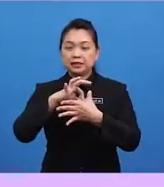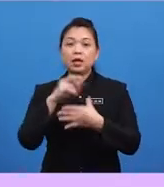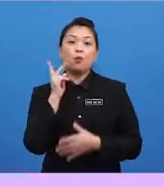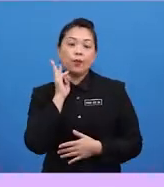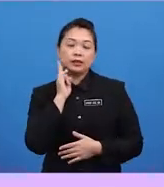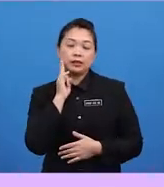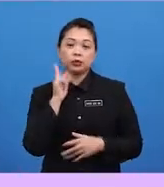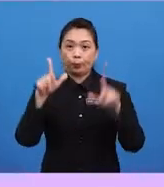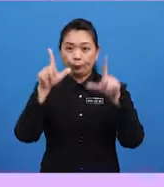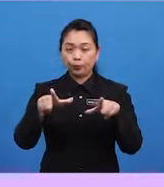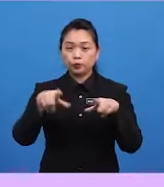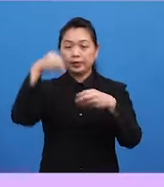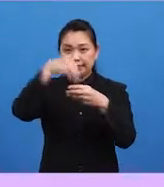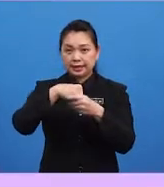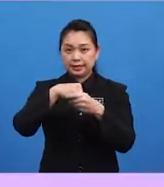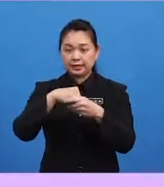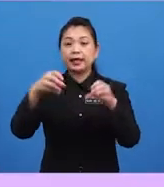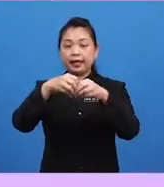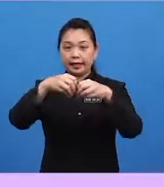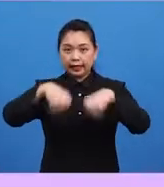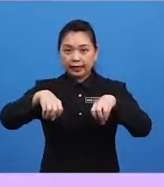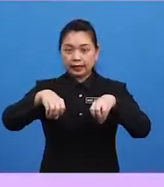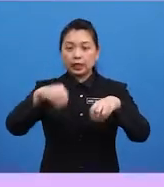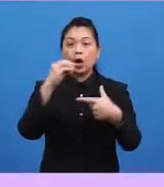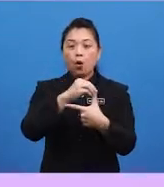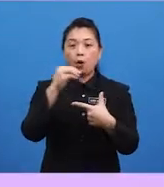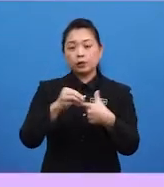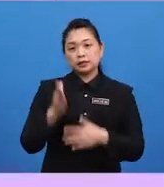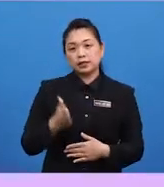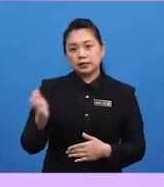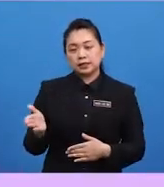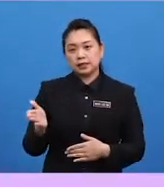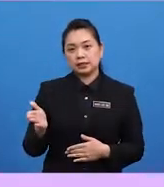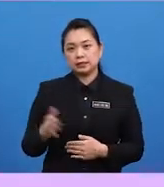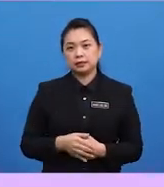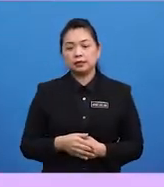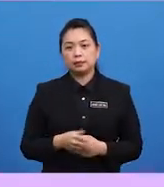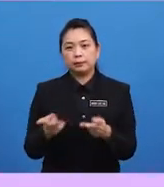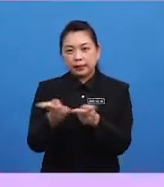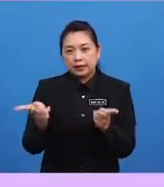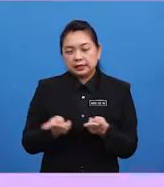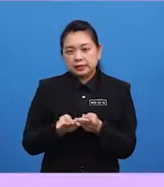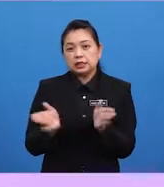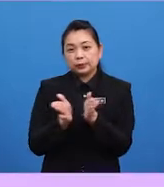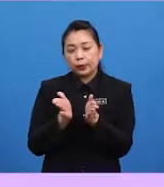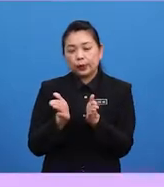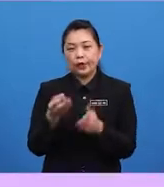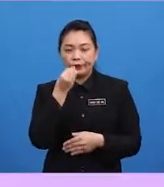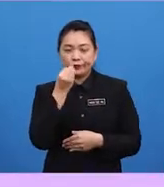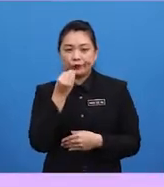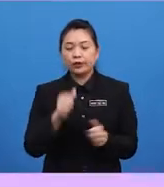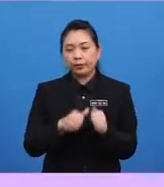other things to put inside the egg. Or side dishes, smaller plates of food which